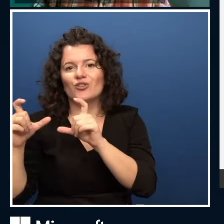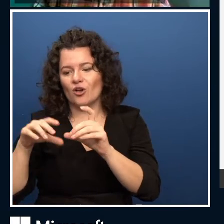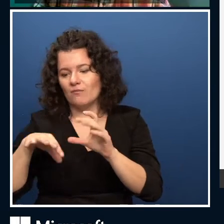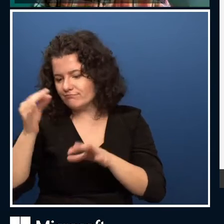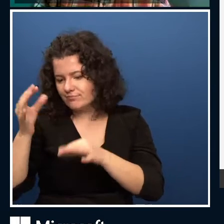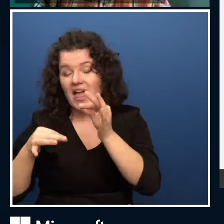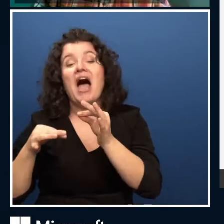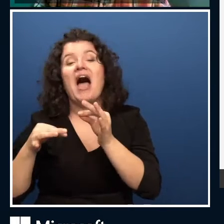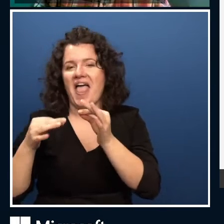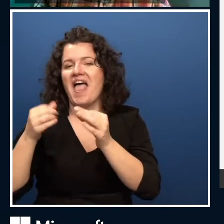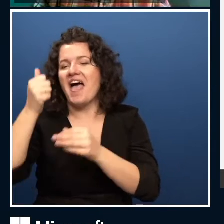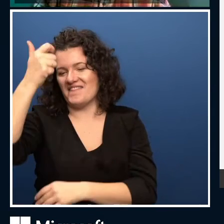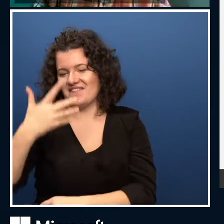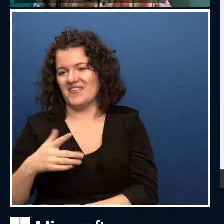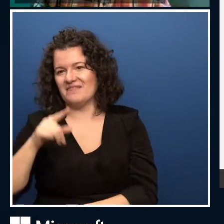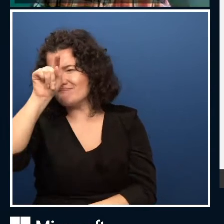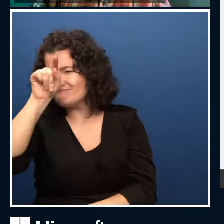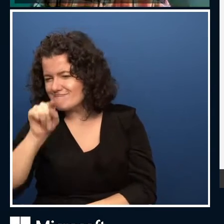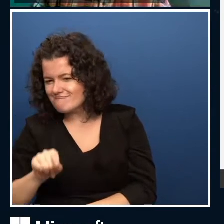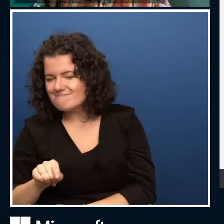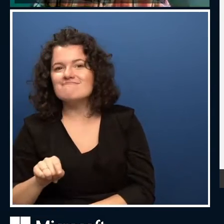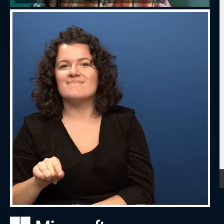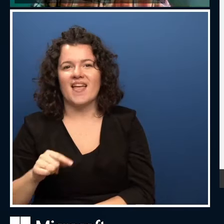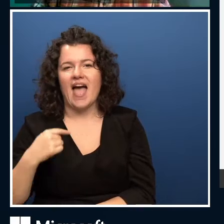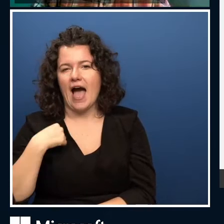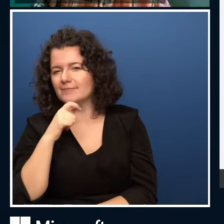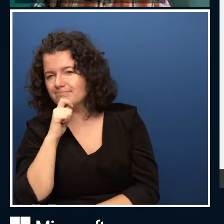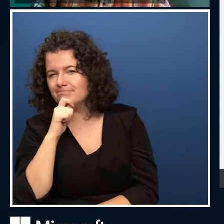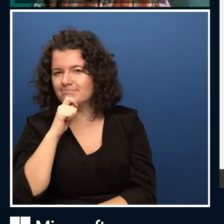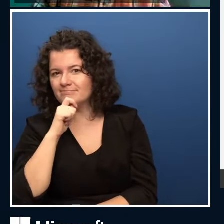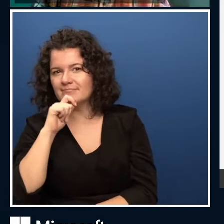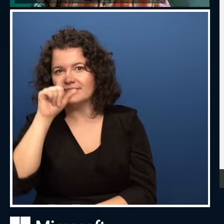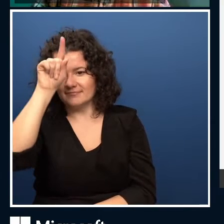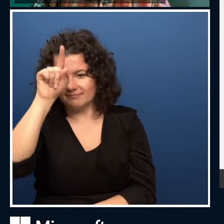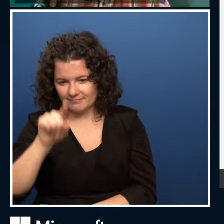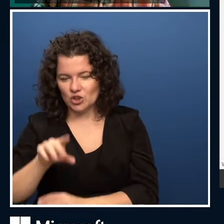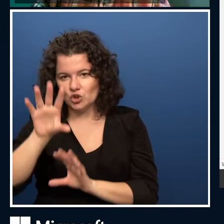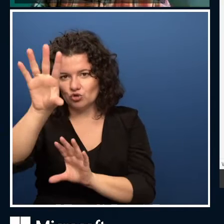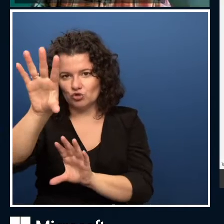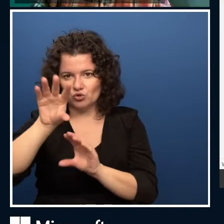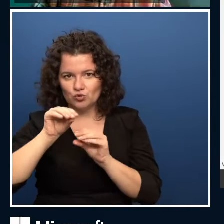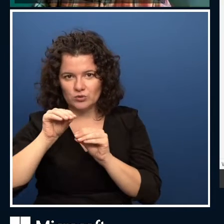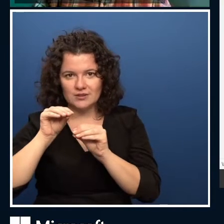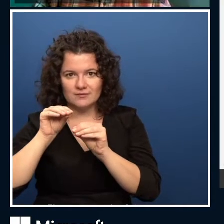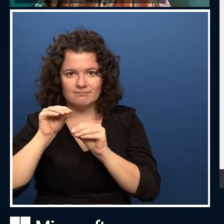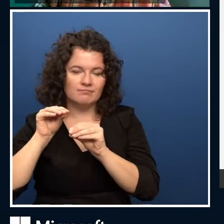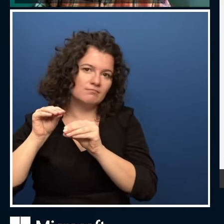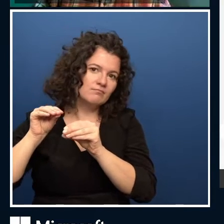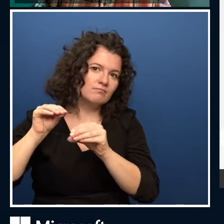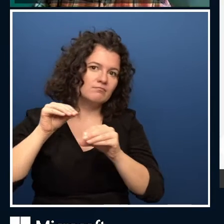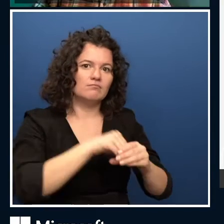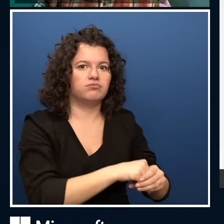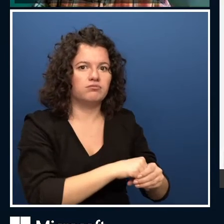So let me select all of them and download somewhere on my computer.